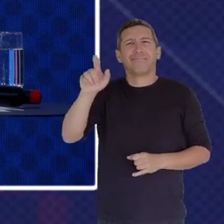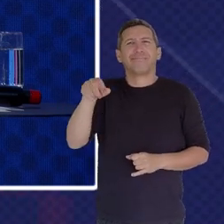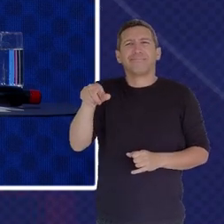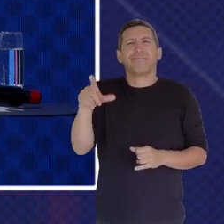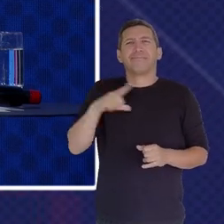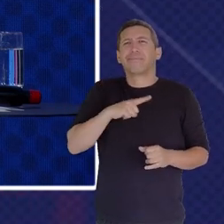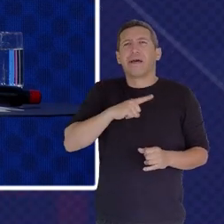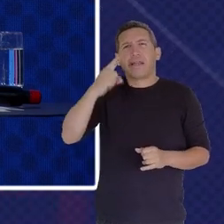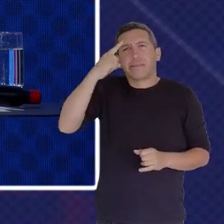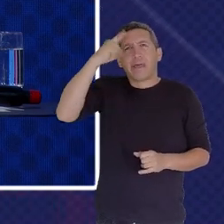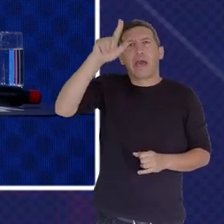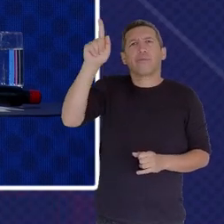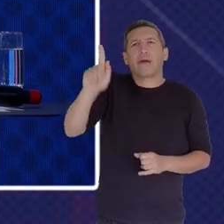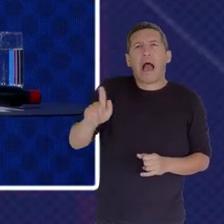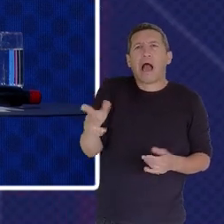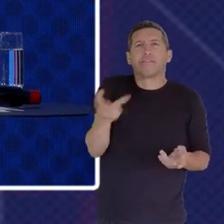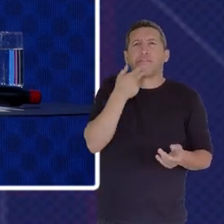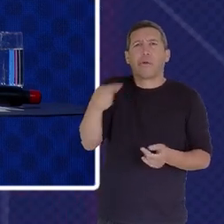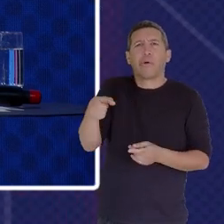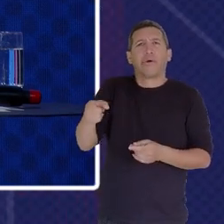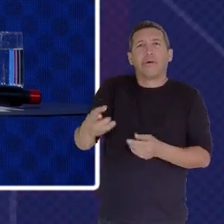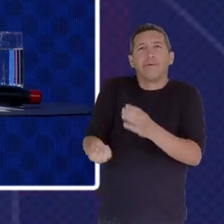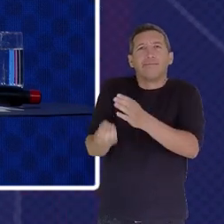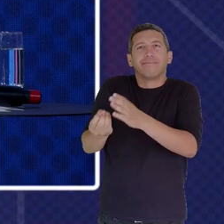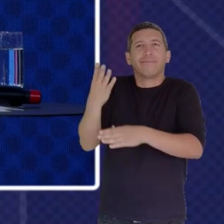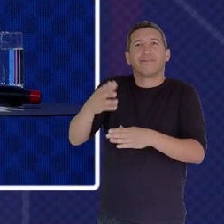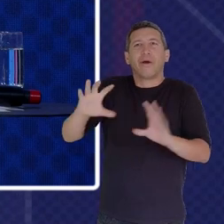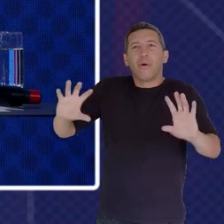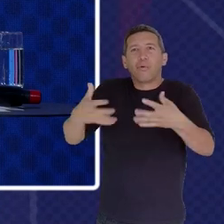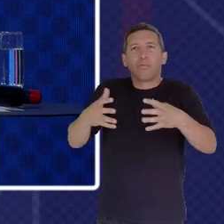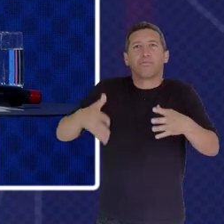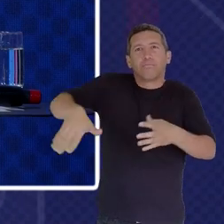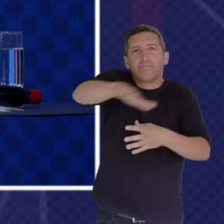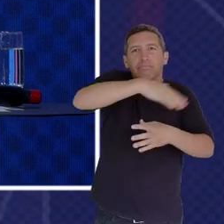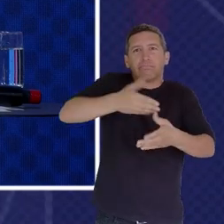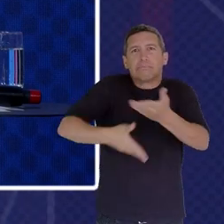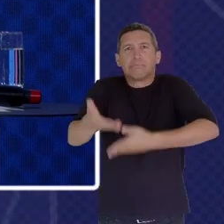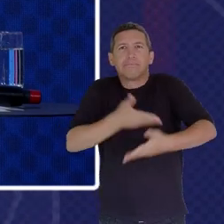Royal Society Just Was The Circle Of People That Were Around Him